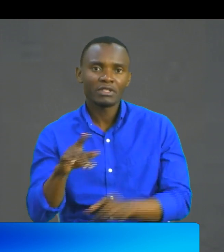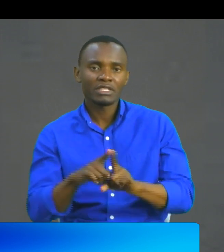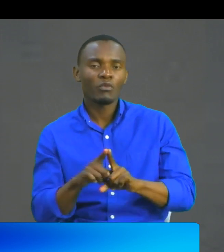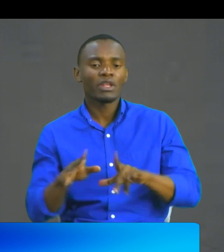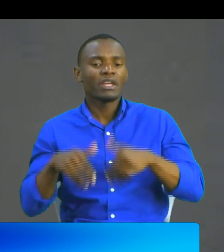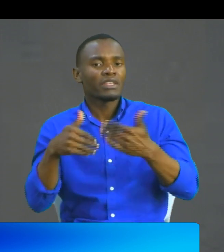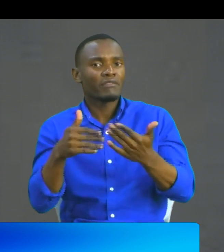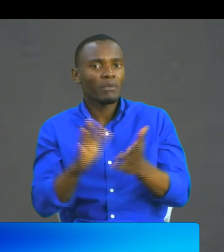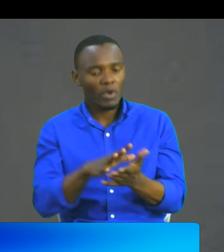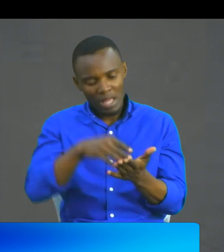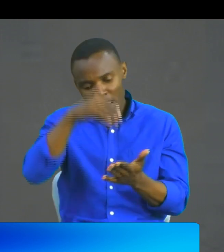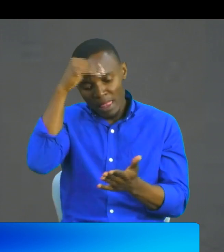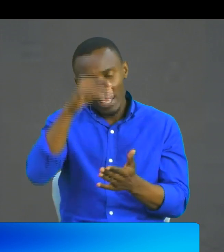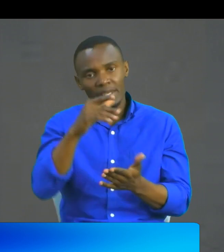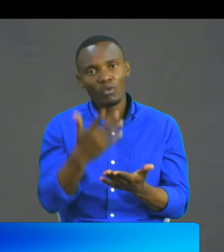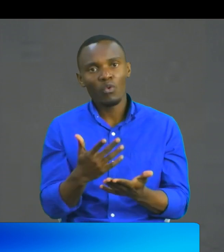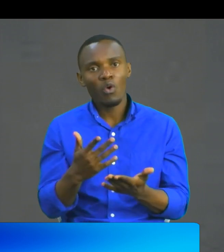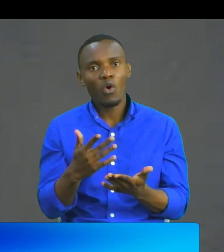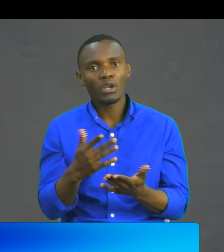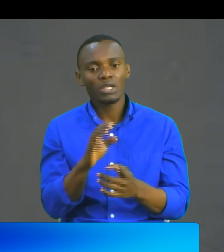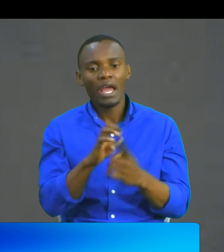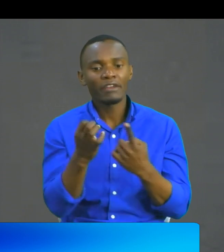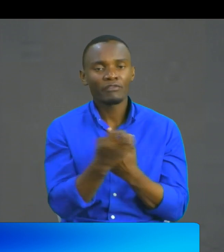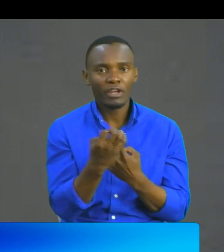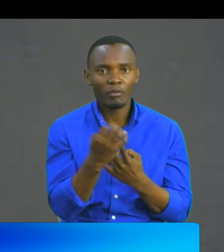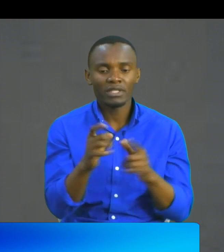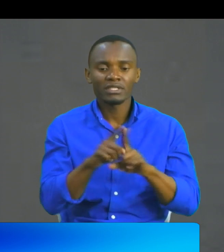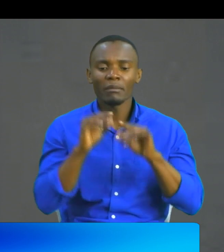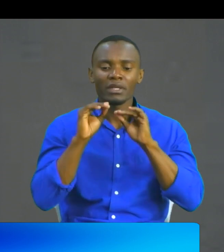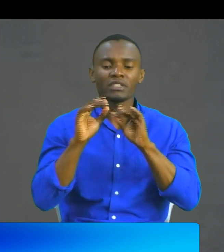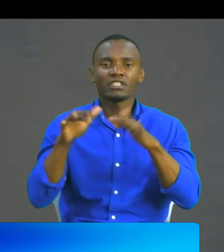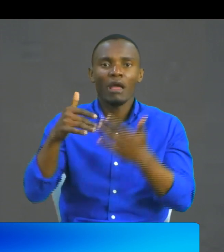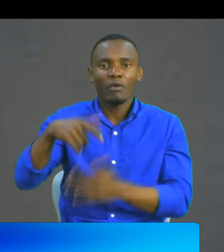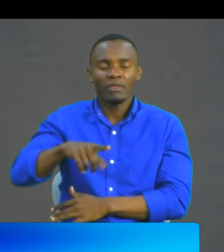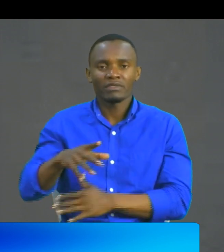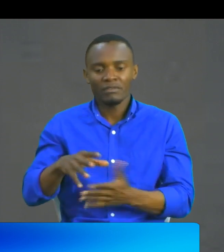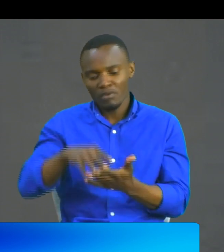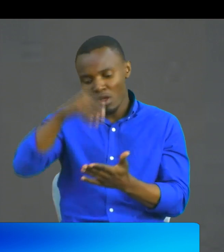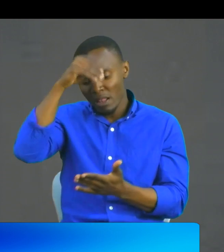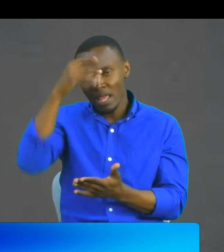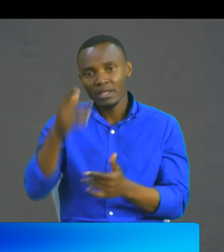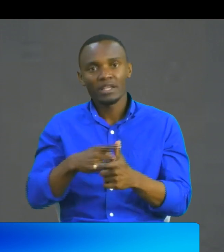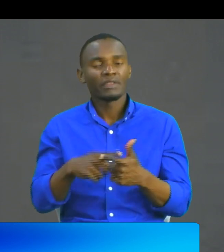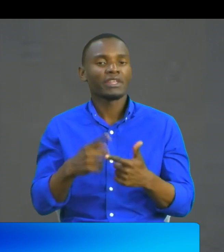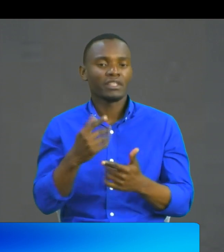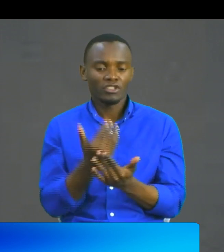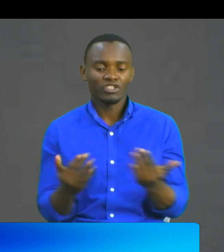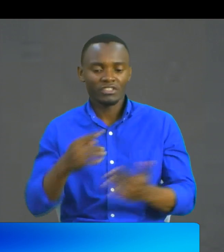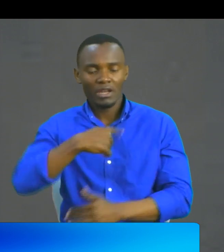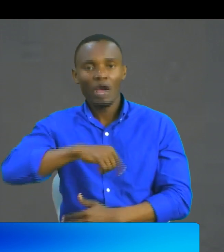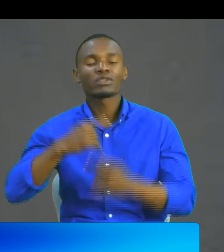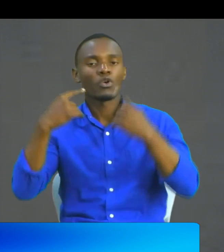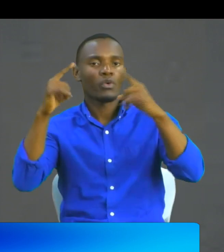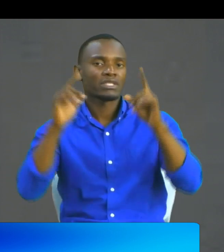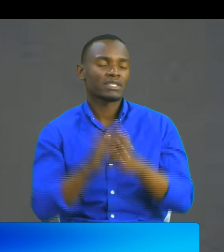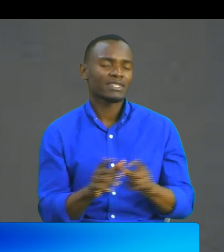learning environment that they require and teach them how they learn and not how we teach our children will be able to go far. The talents, we